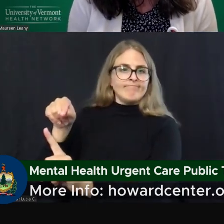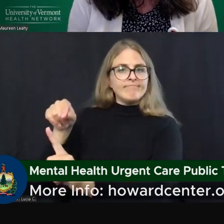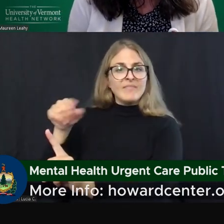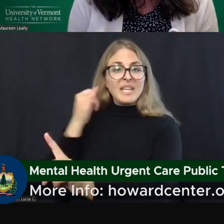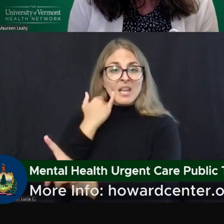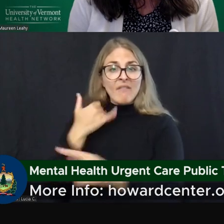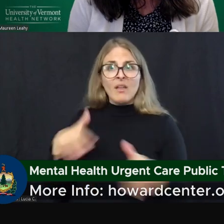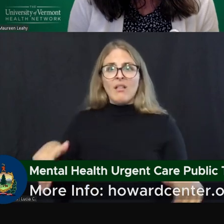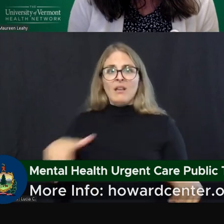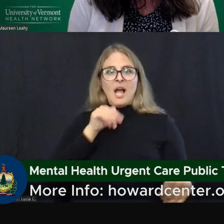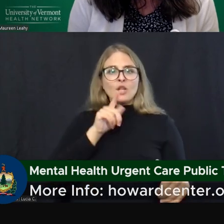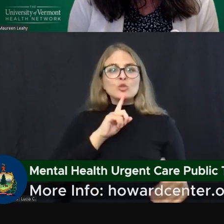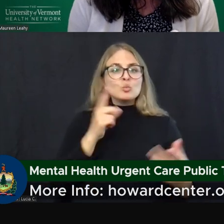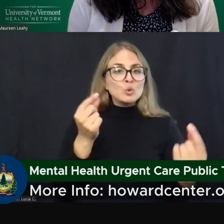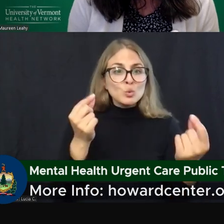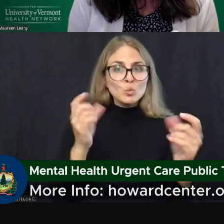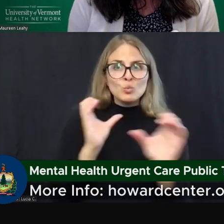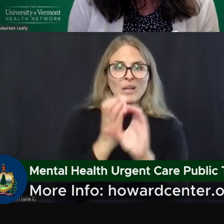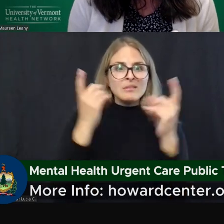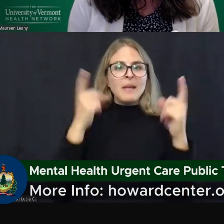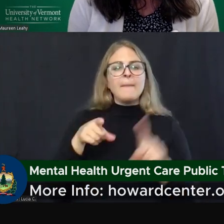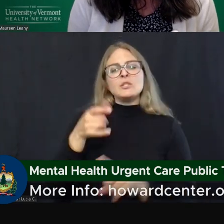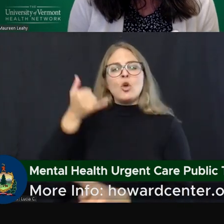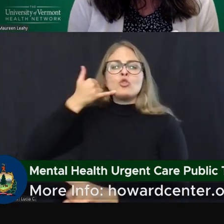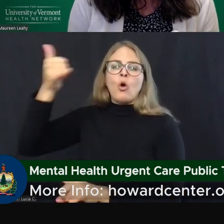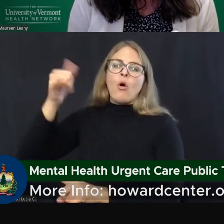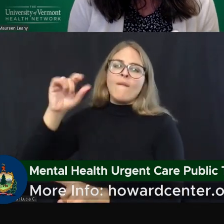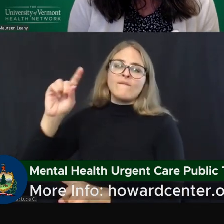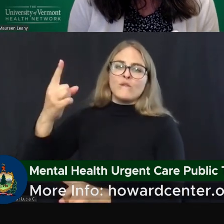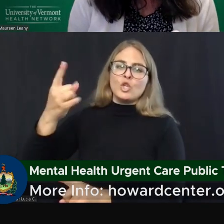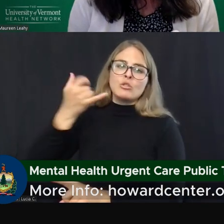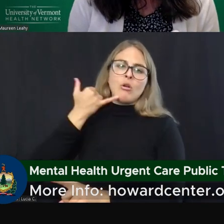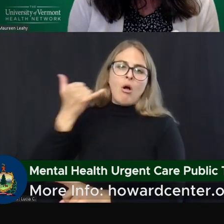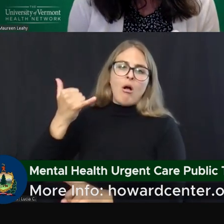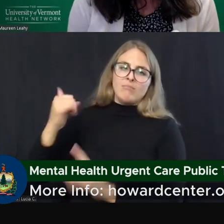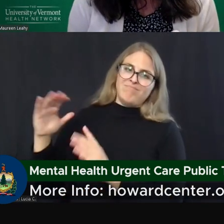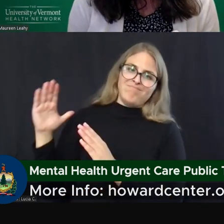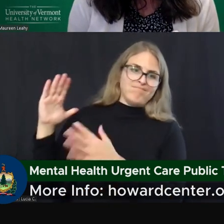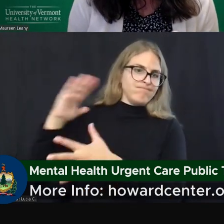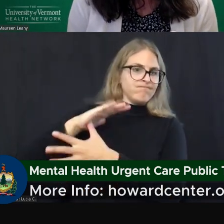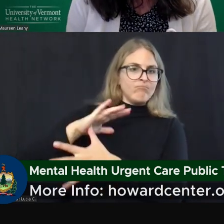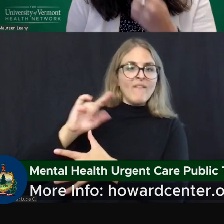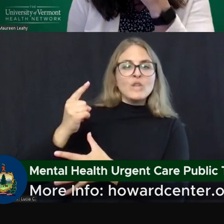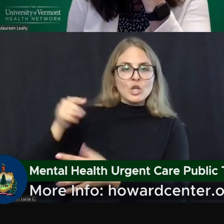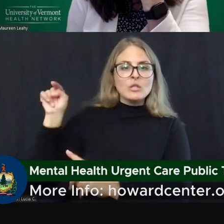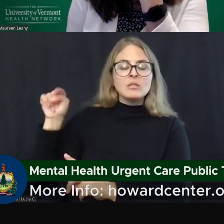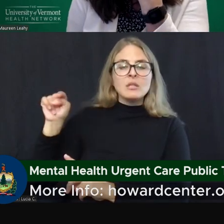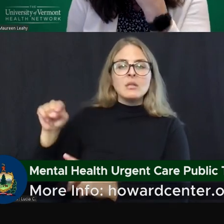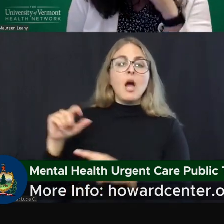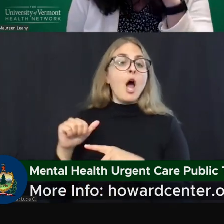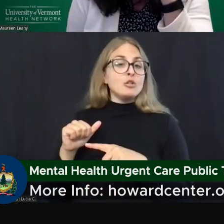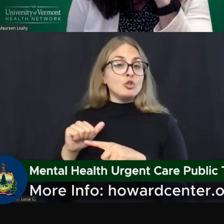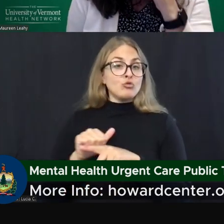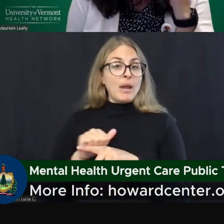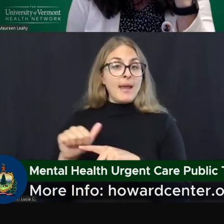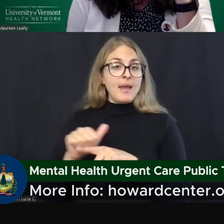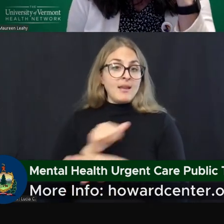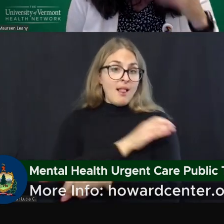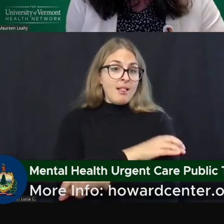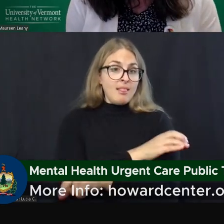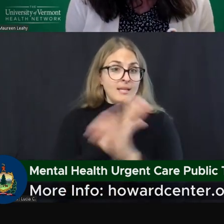sure what to do in crisis, they should absolutely call first call first. A trained clinician, a crisis clinician,